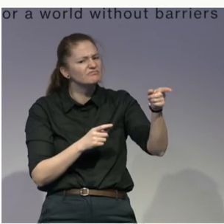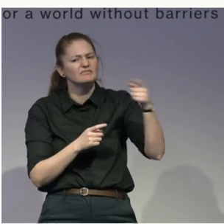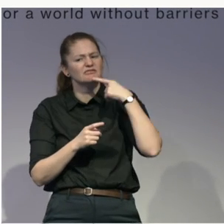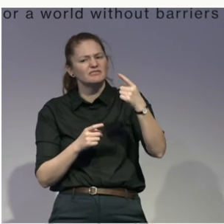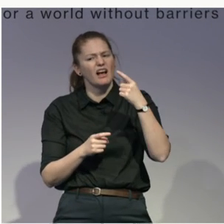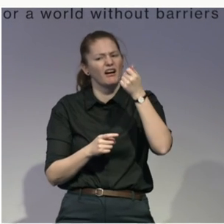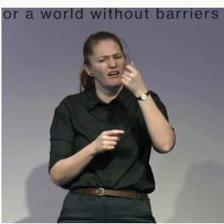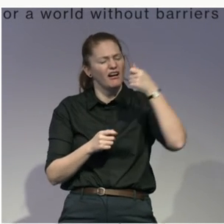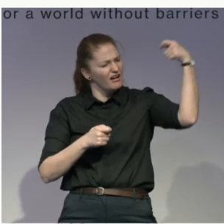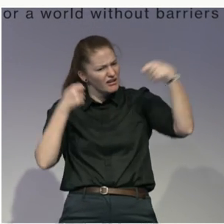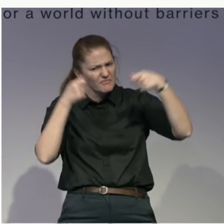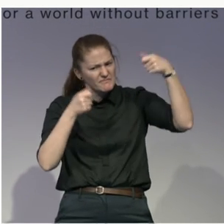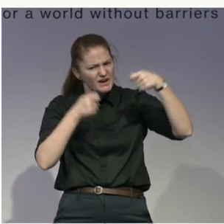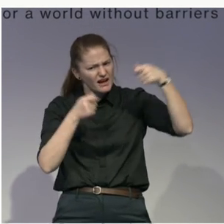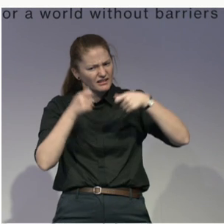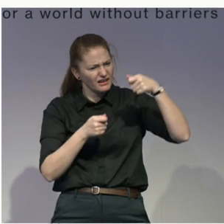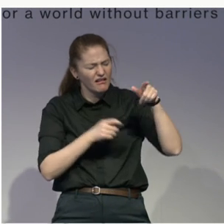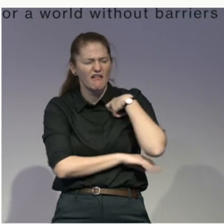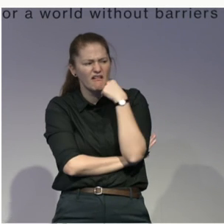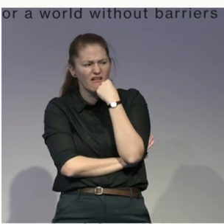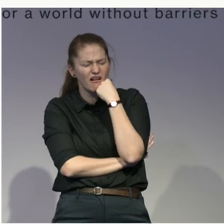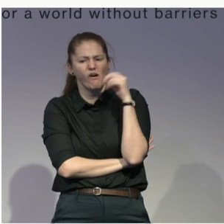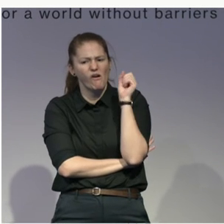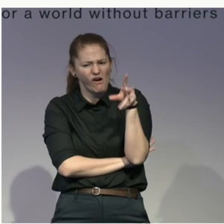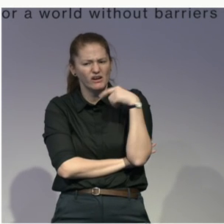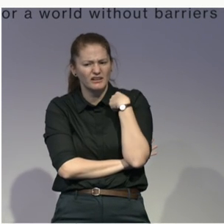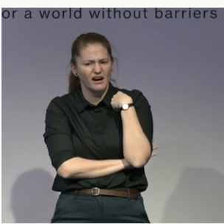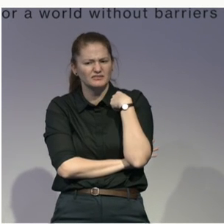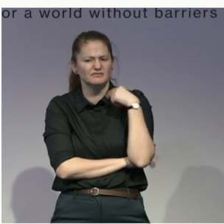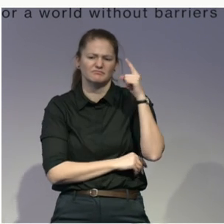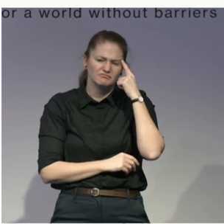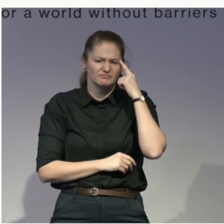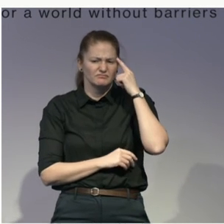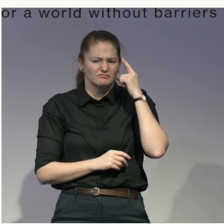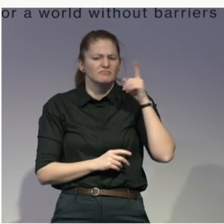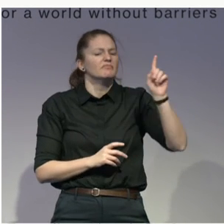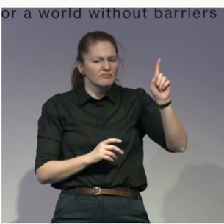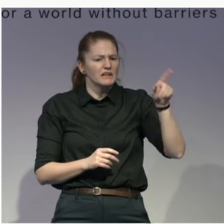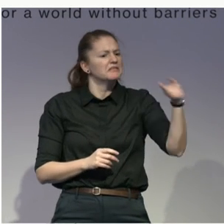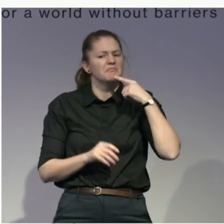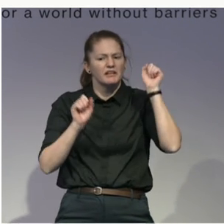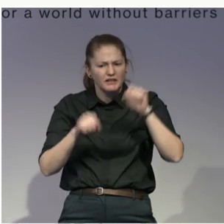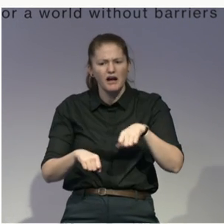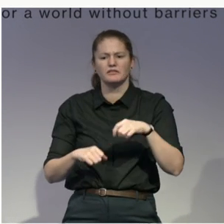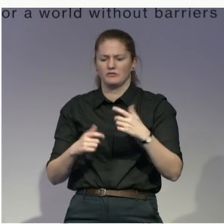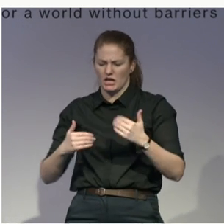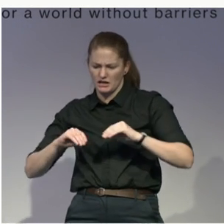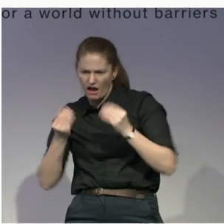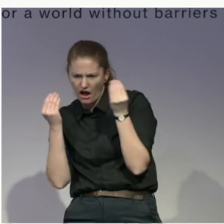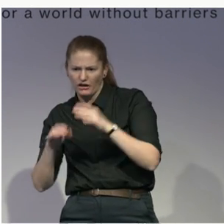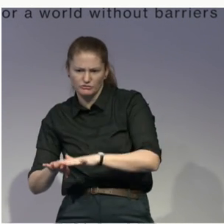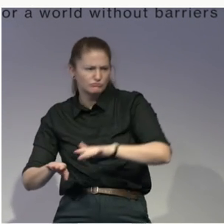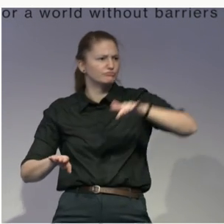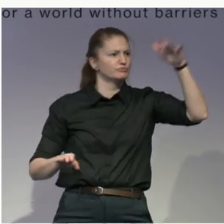all ages, pretty much. And that's pretty much. And you're training outreach. So I've got lots of questions for you in regards to that. One of them, just